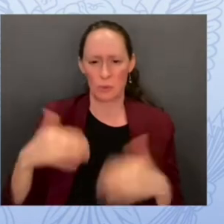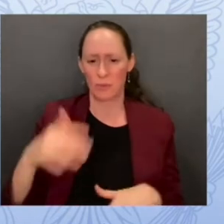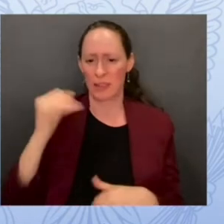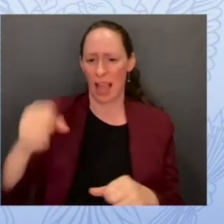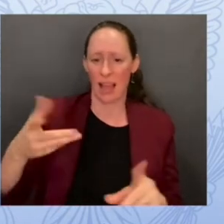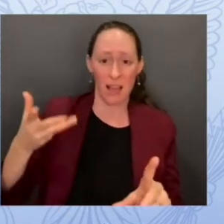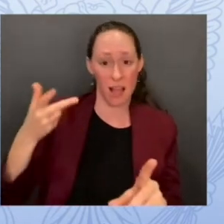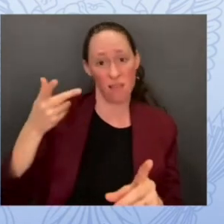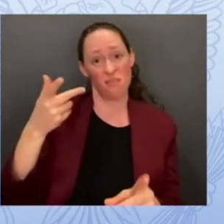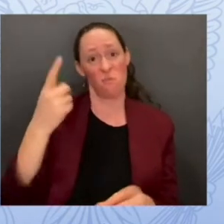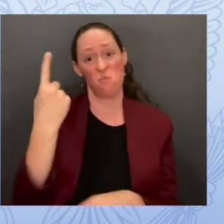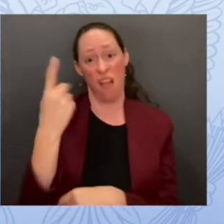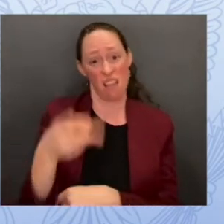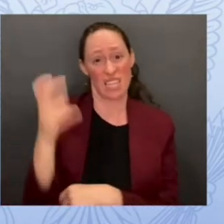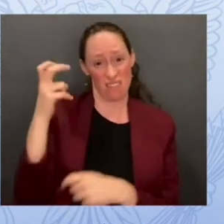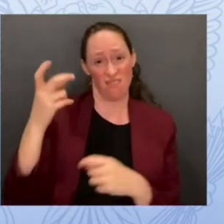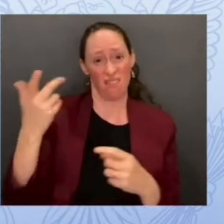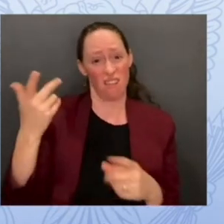information disclosed.